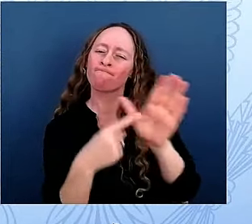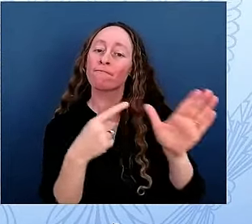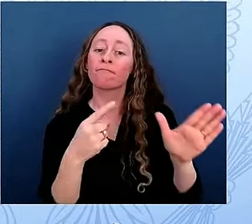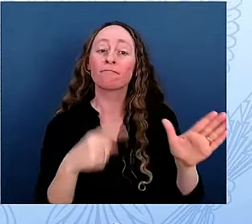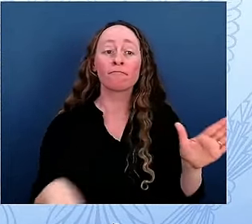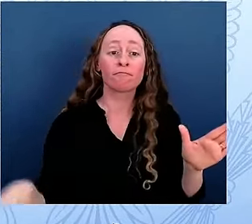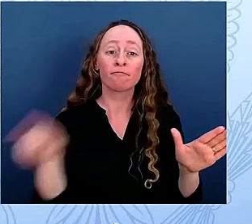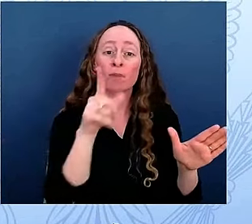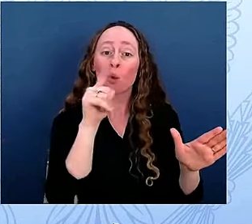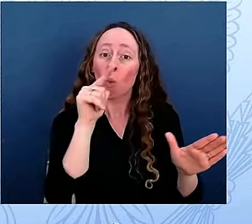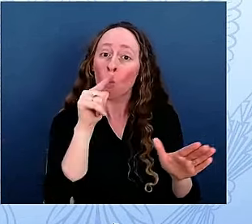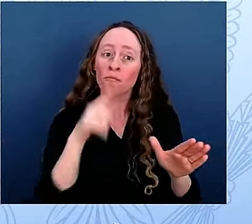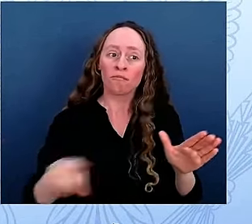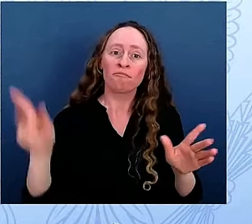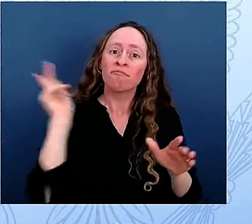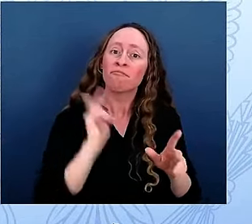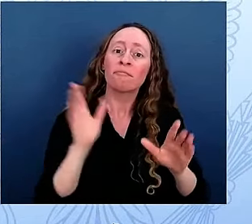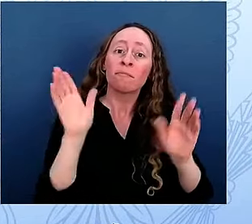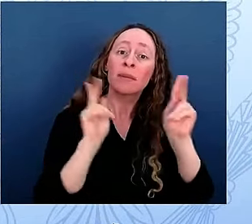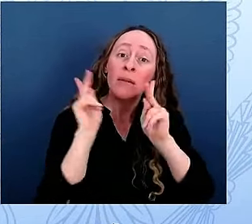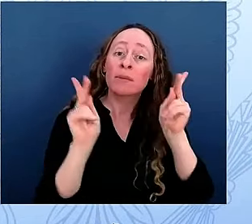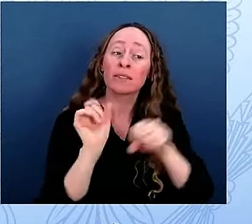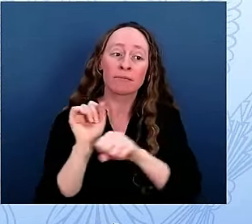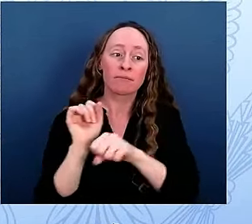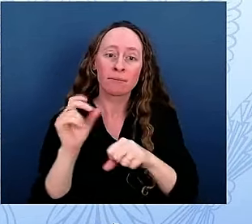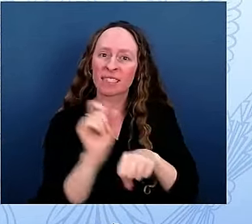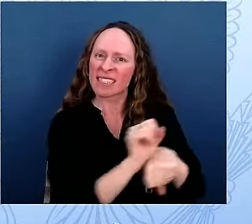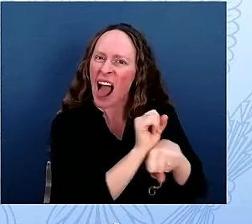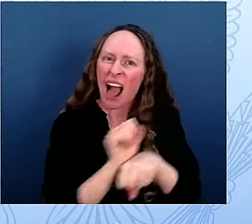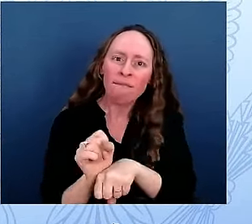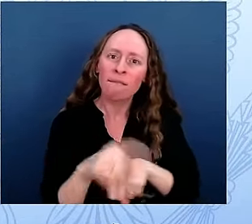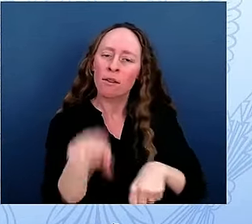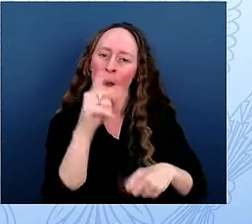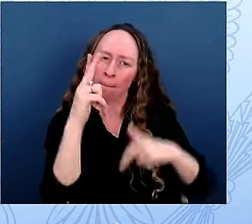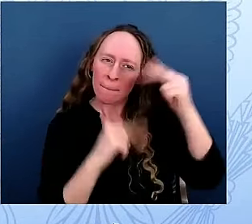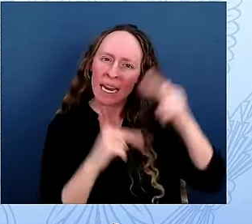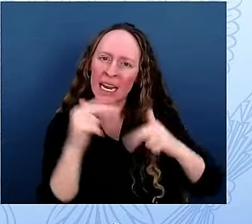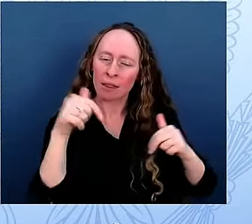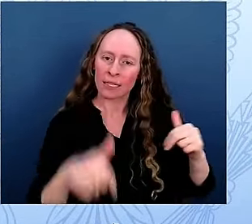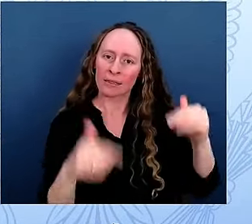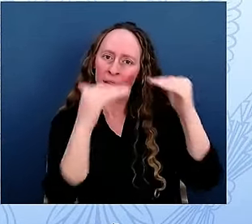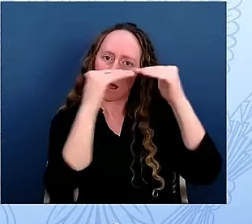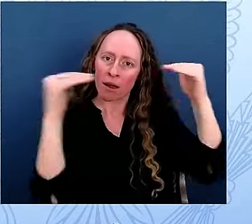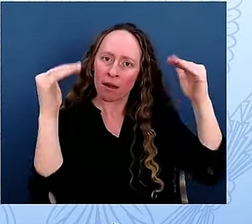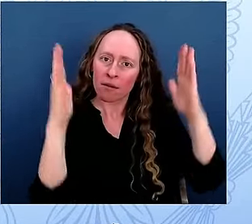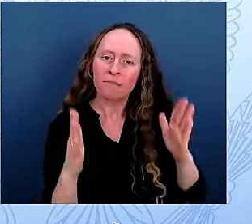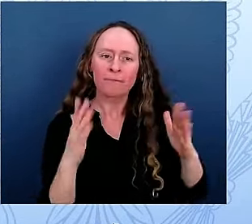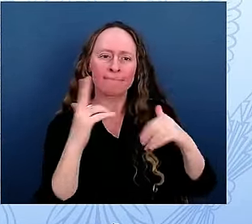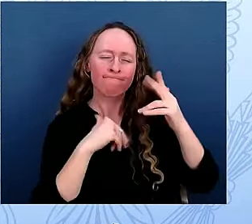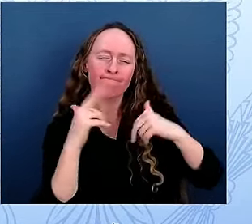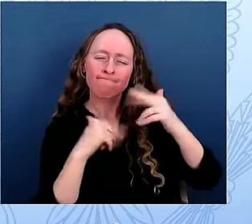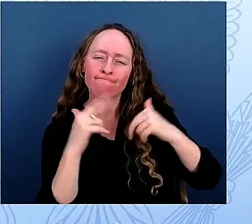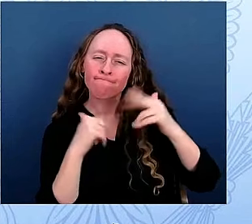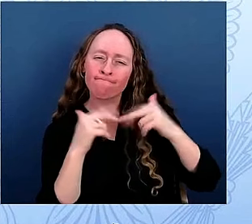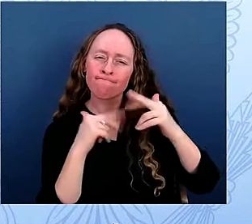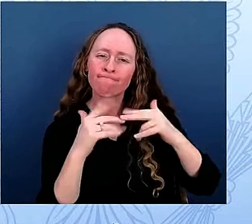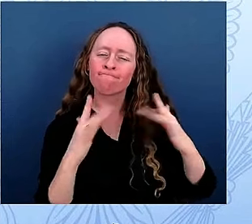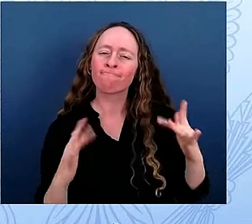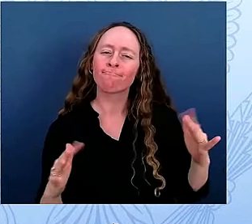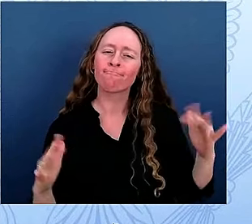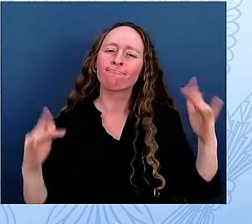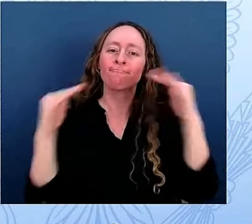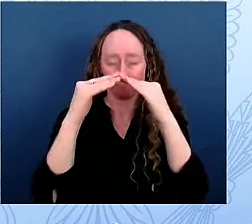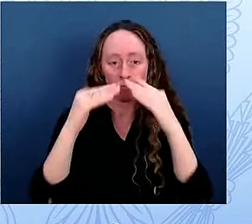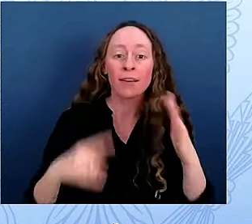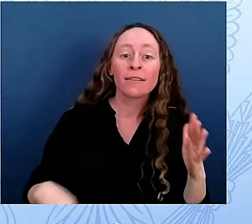from where we are now in Lafayette Park, worked to build this house. The enslaved workers who lived under this roof to support